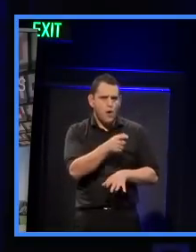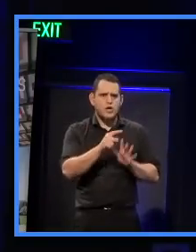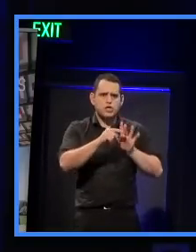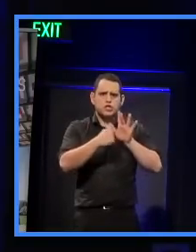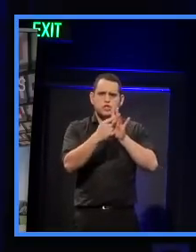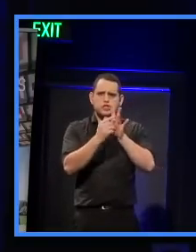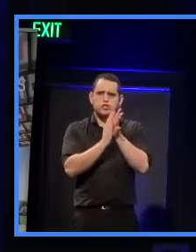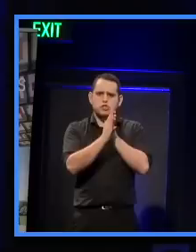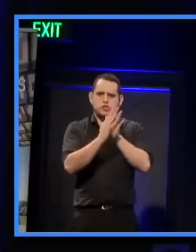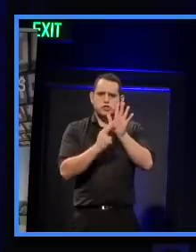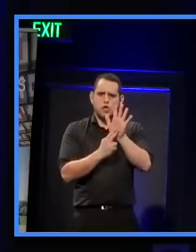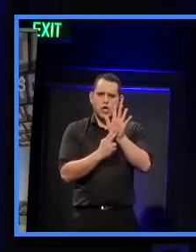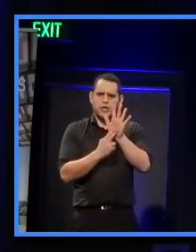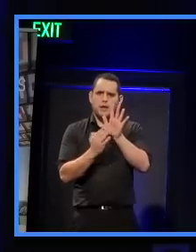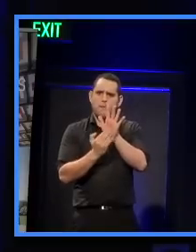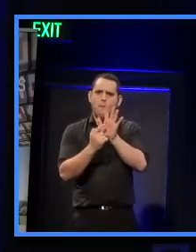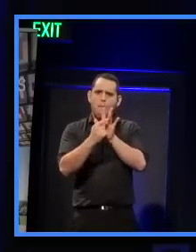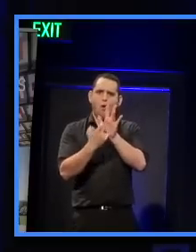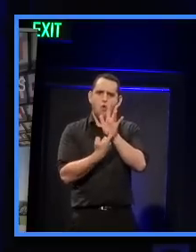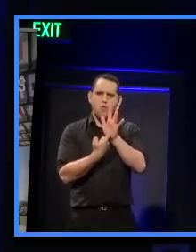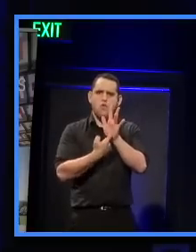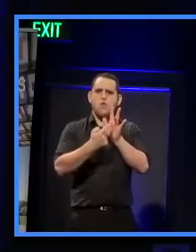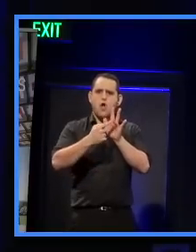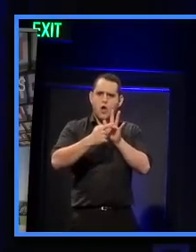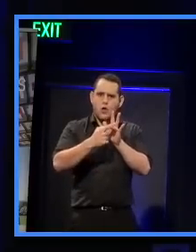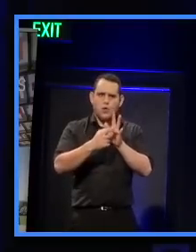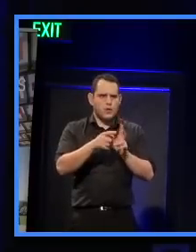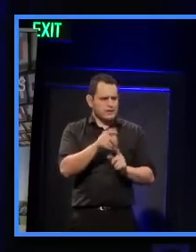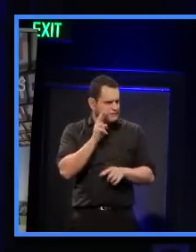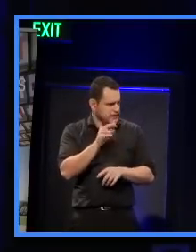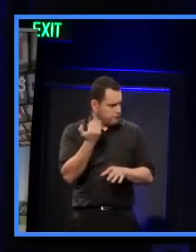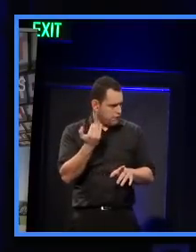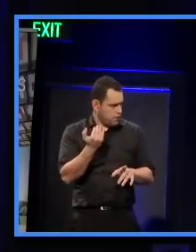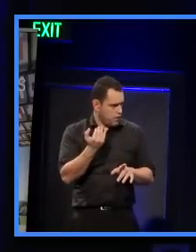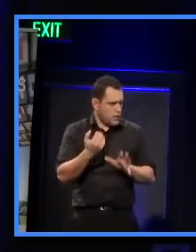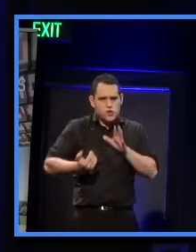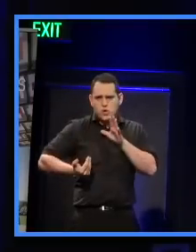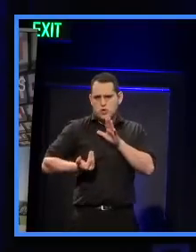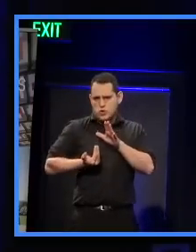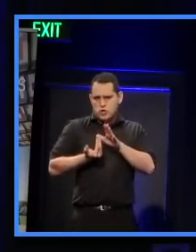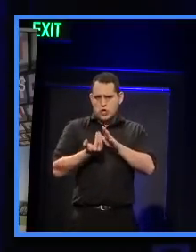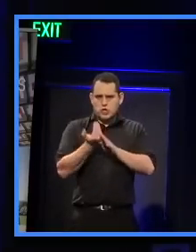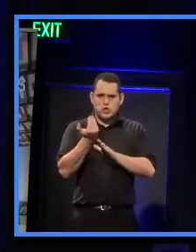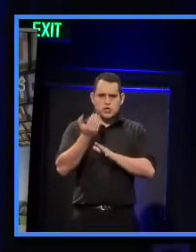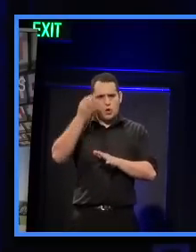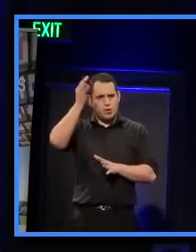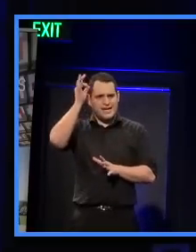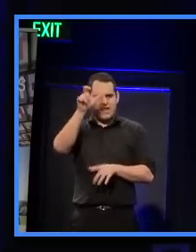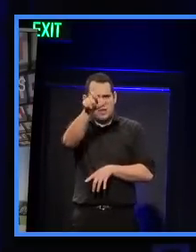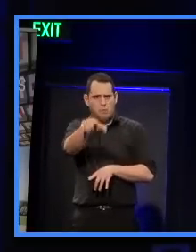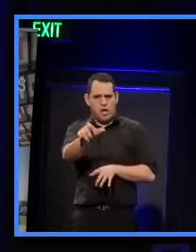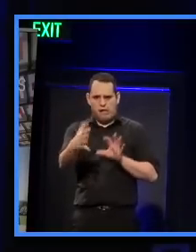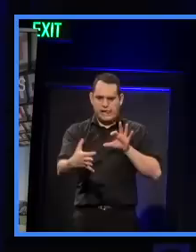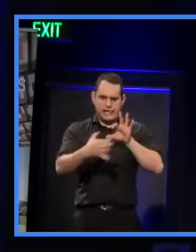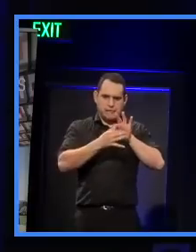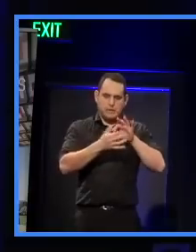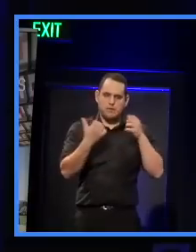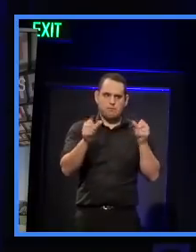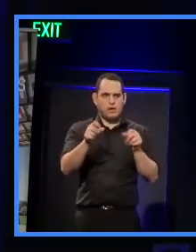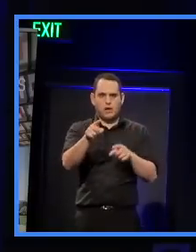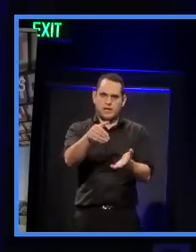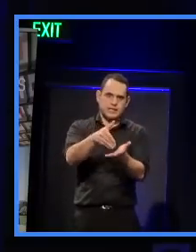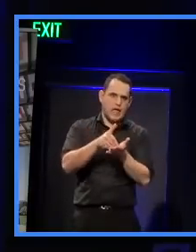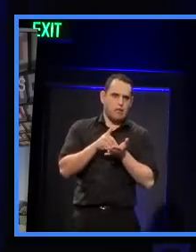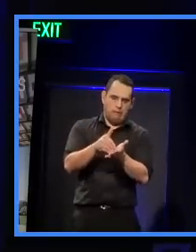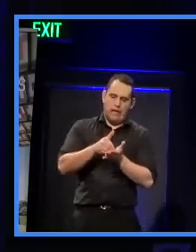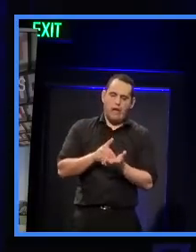called John Morrow, who's the new Chief Sustainability Officer for Auckland Council, a really fabulous guy, and he and his team have been helping my